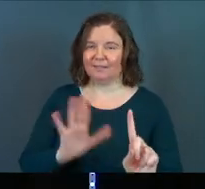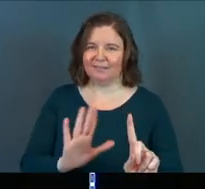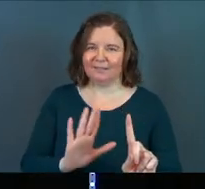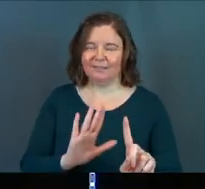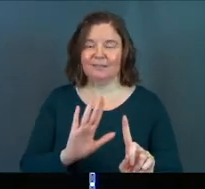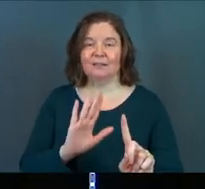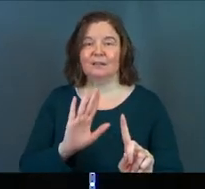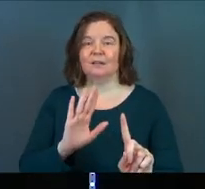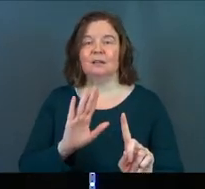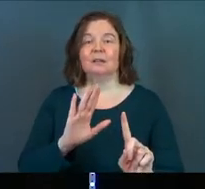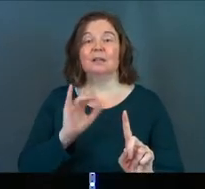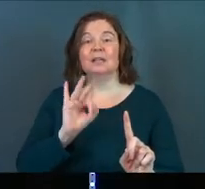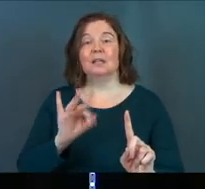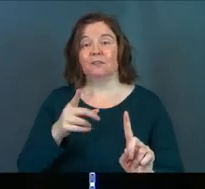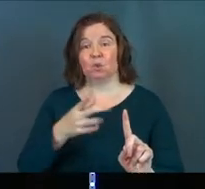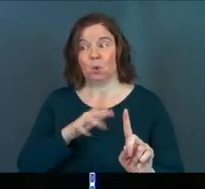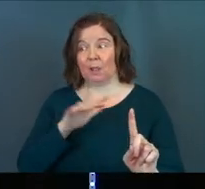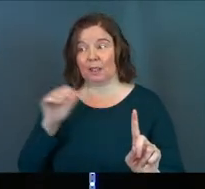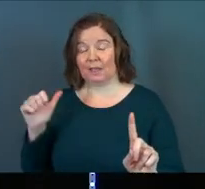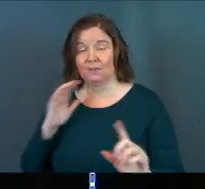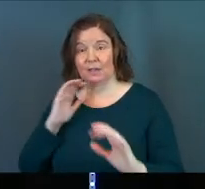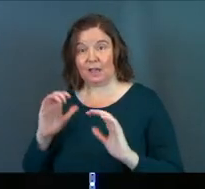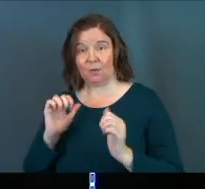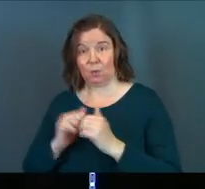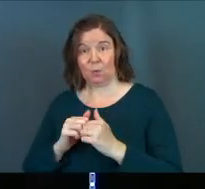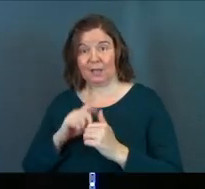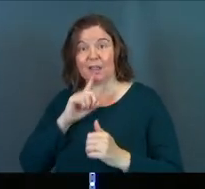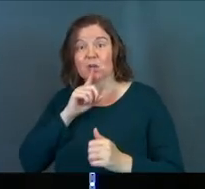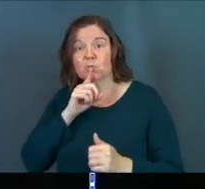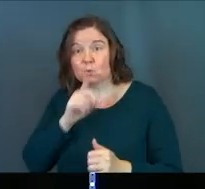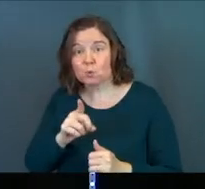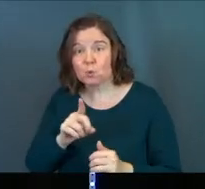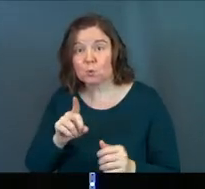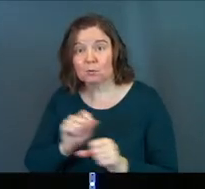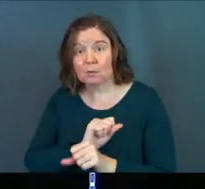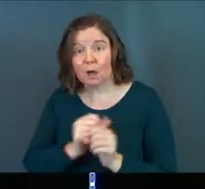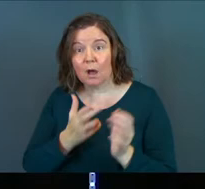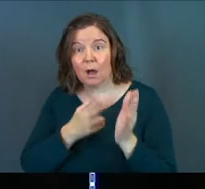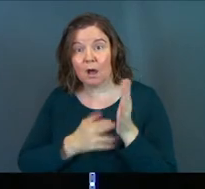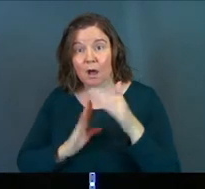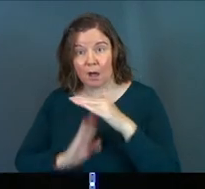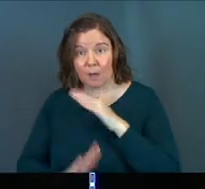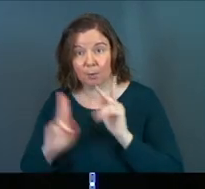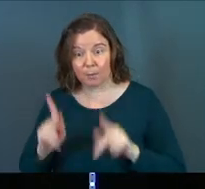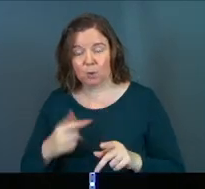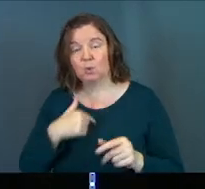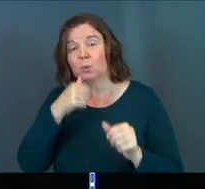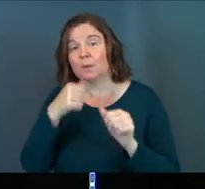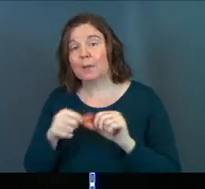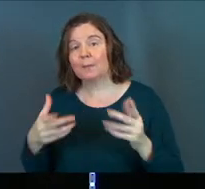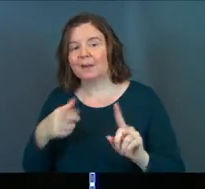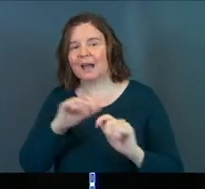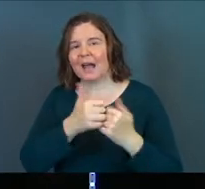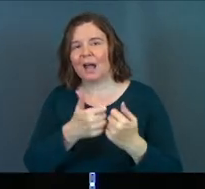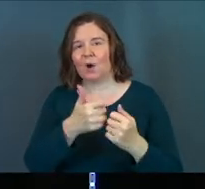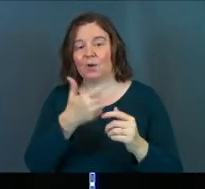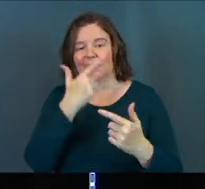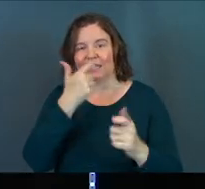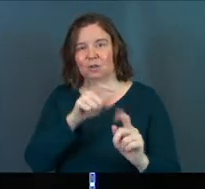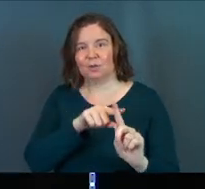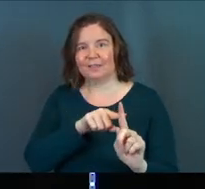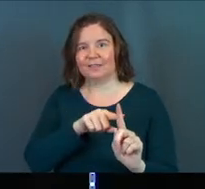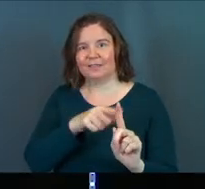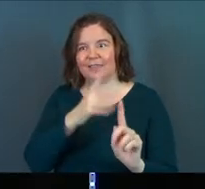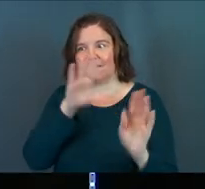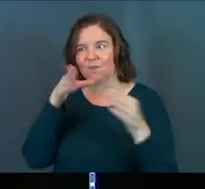Because again, it's all about them. If you walk away from a conversation with a truly humble person, what you're going to walk away remembering is how interested they